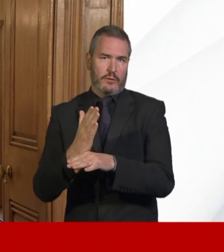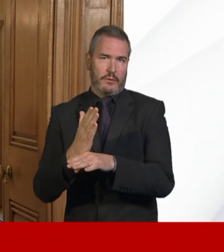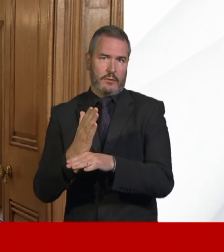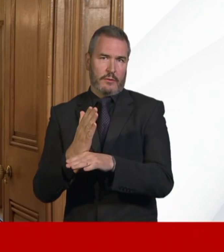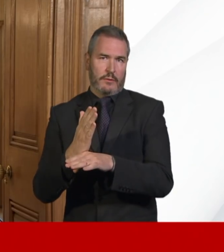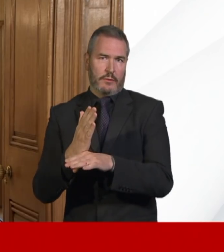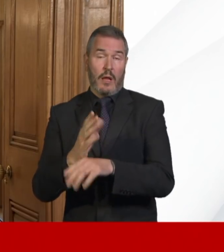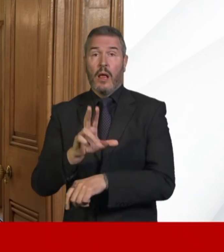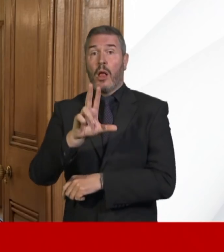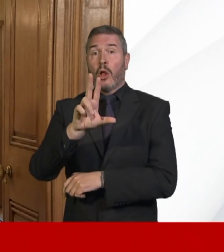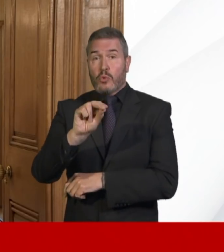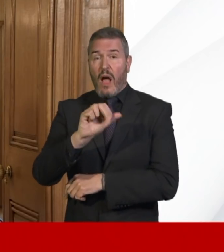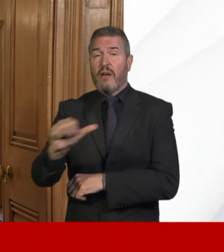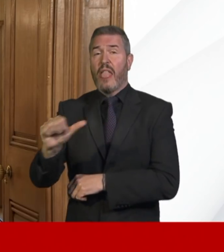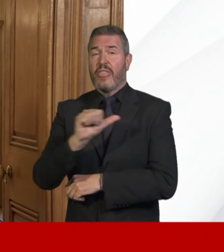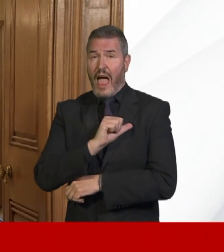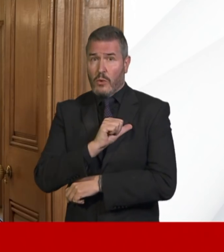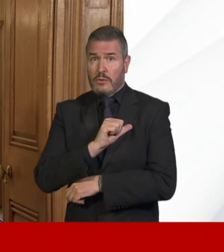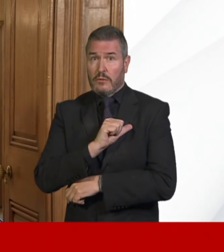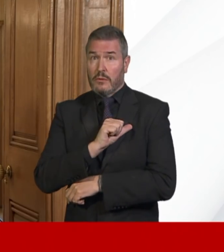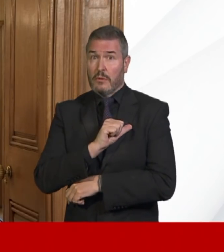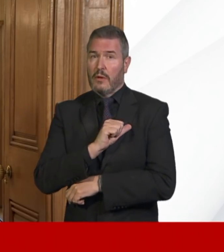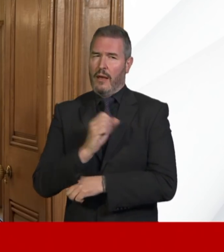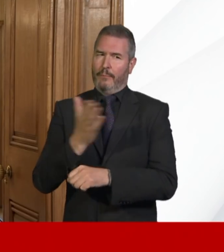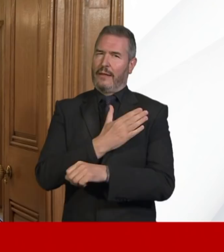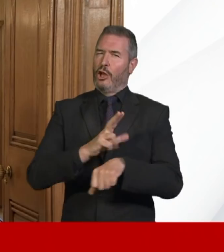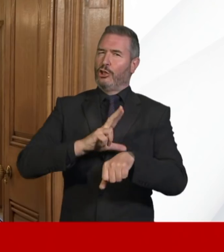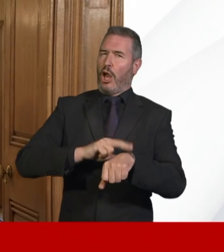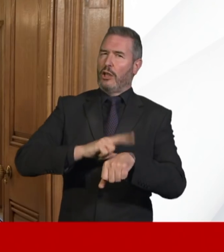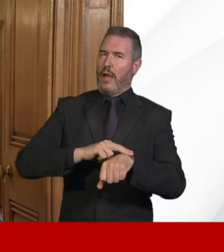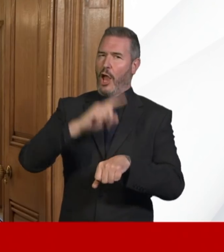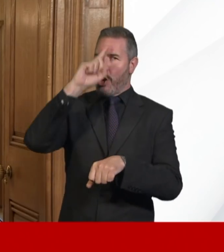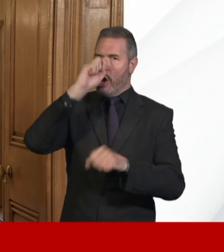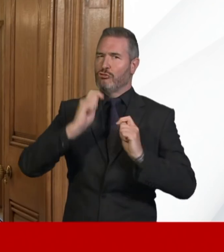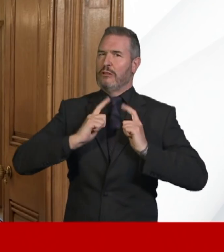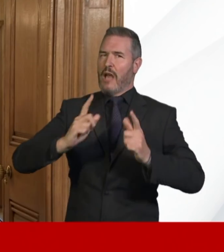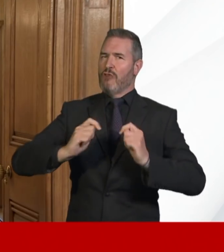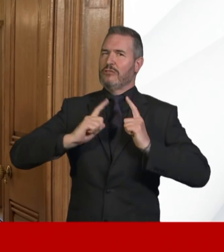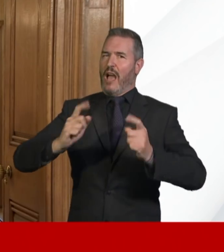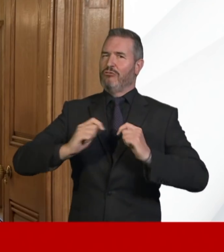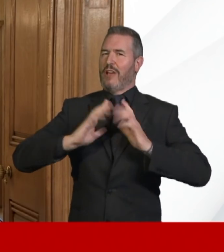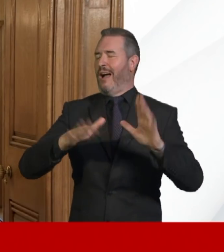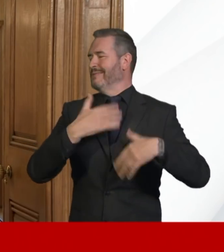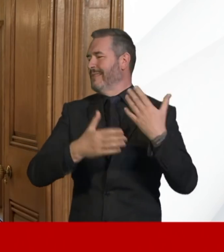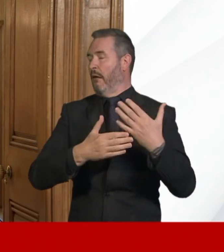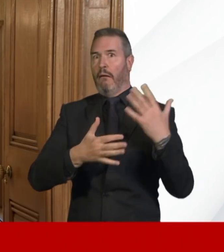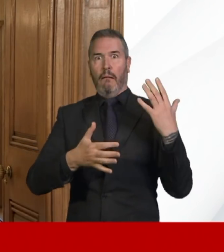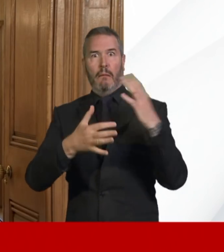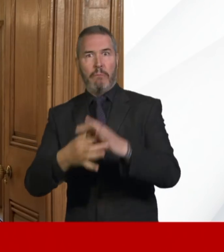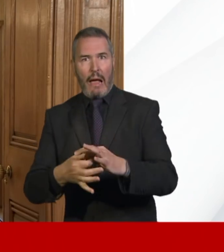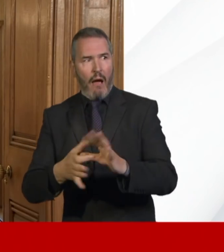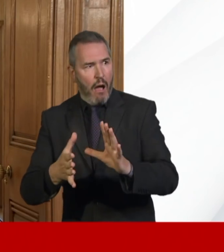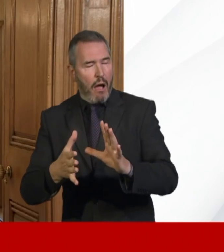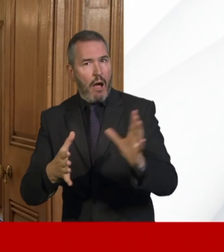12,000 heroic former doctors and nurses and paramedics who have come back to